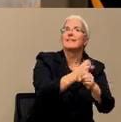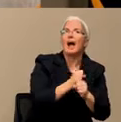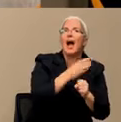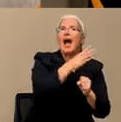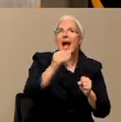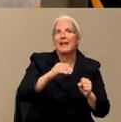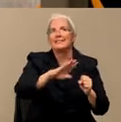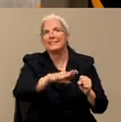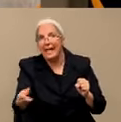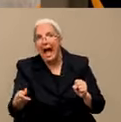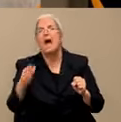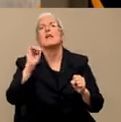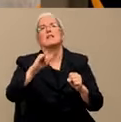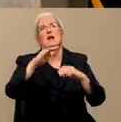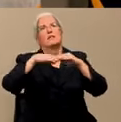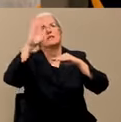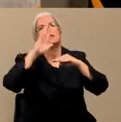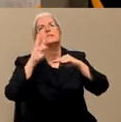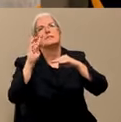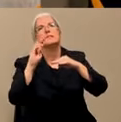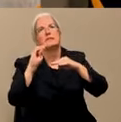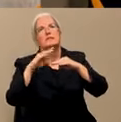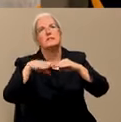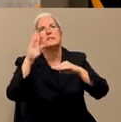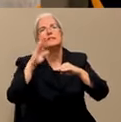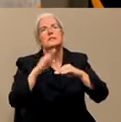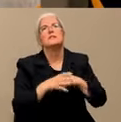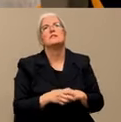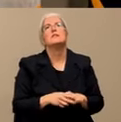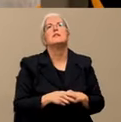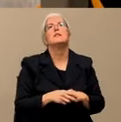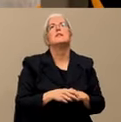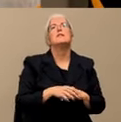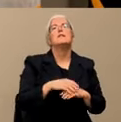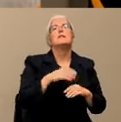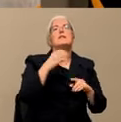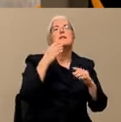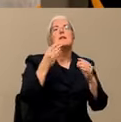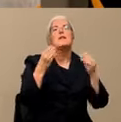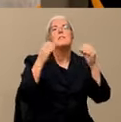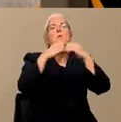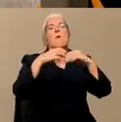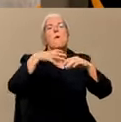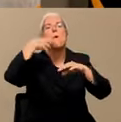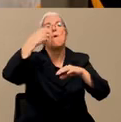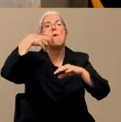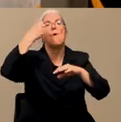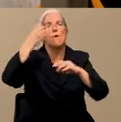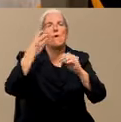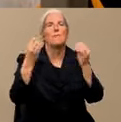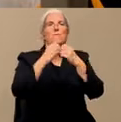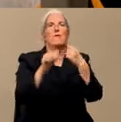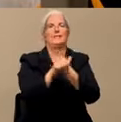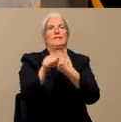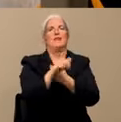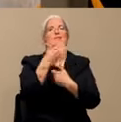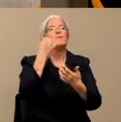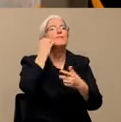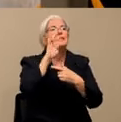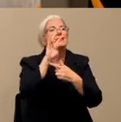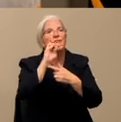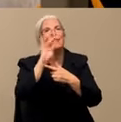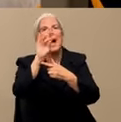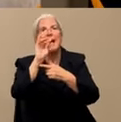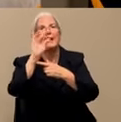years and older. And the older you are, the increased risk that you have. And then people with some underlying